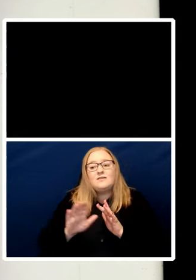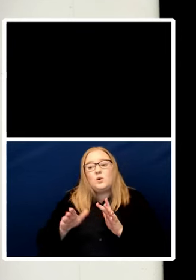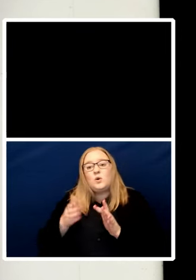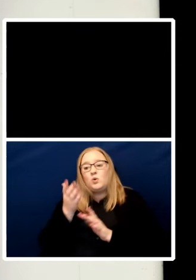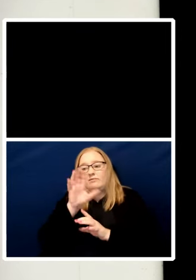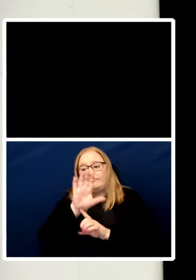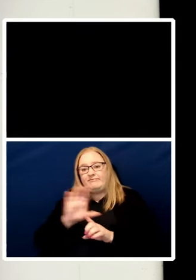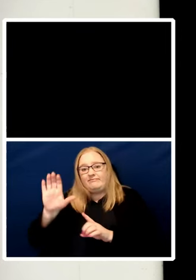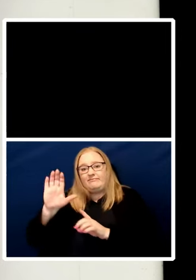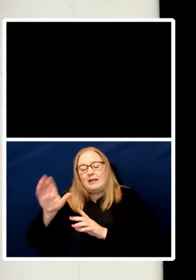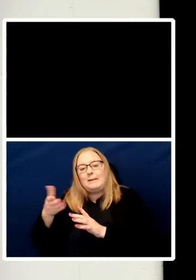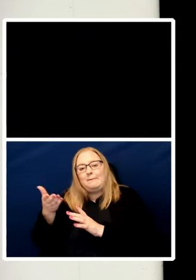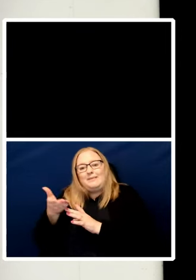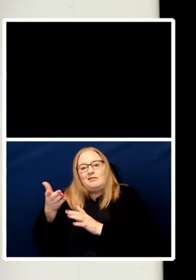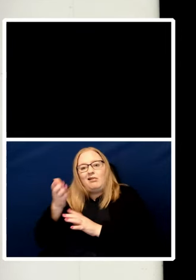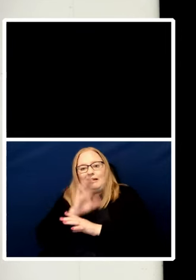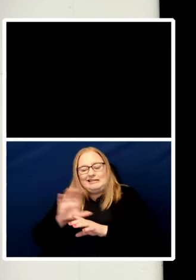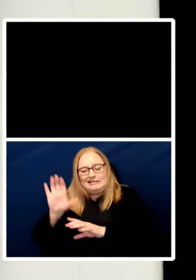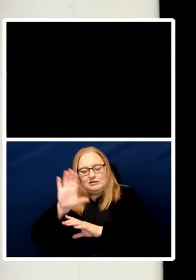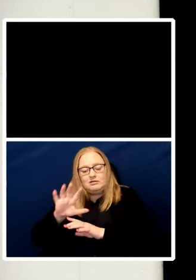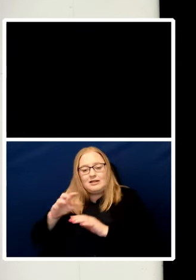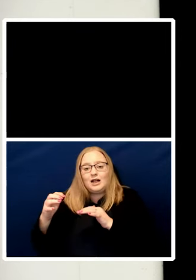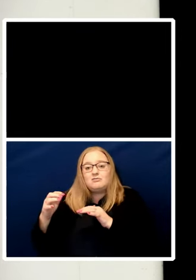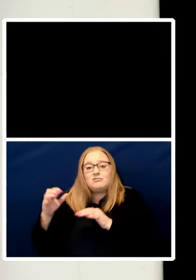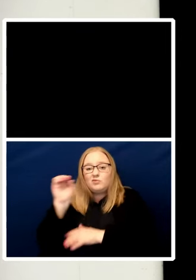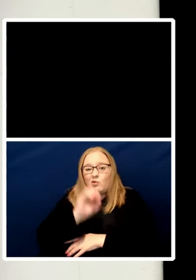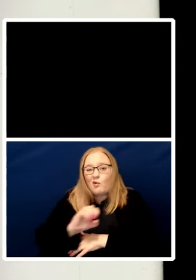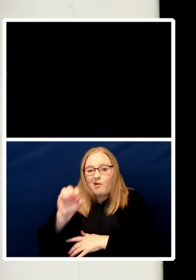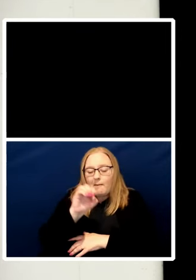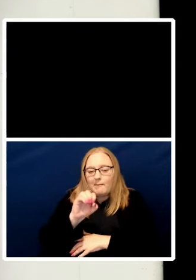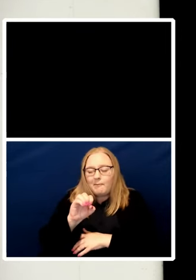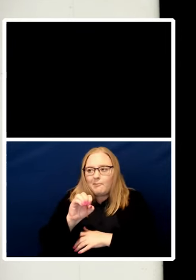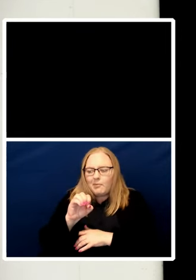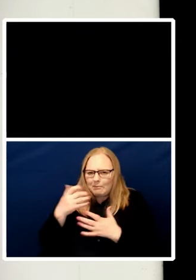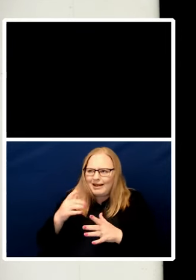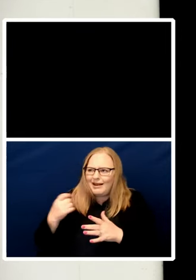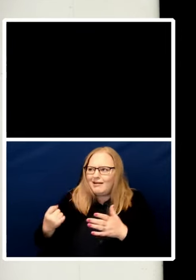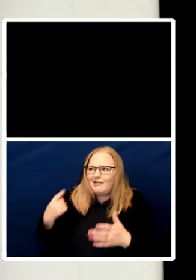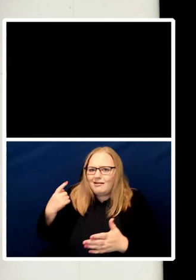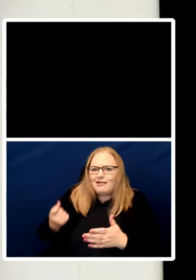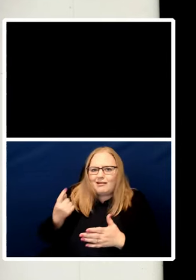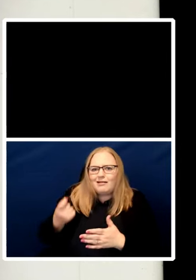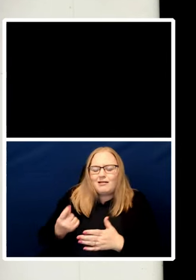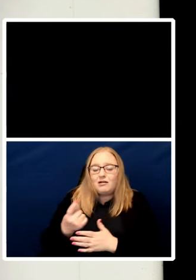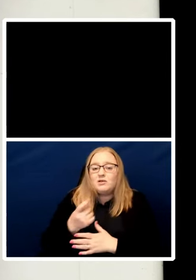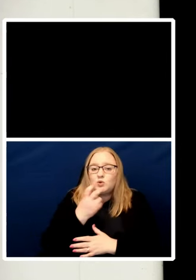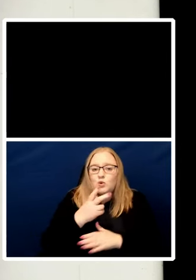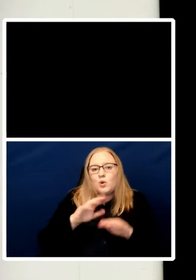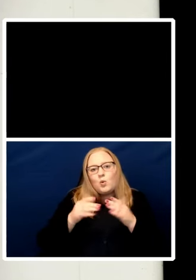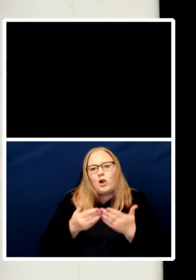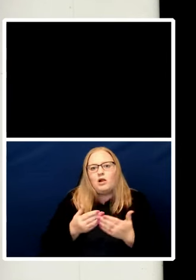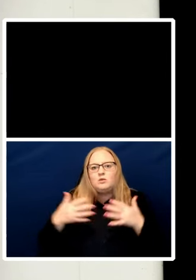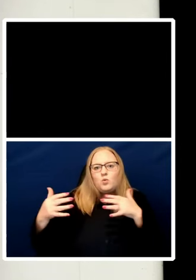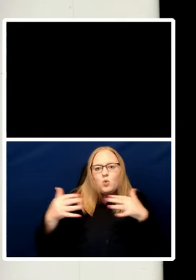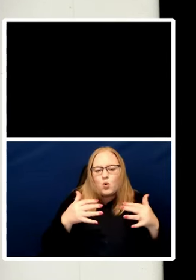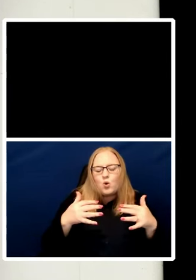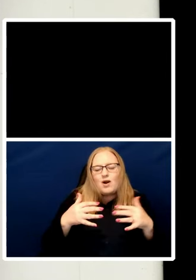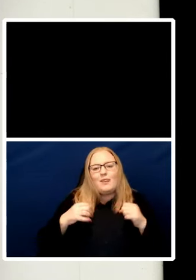and then the Cold War once began. However, despite all sorts of progressive advancement,